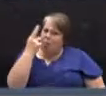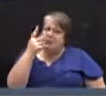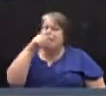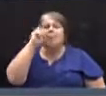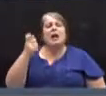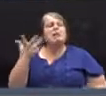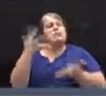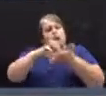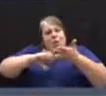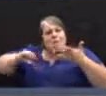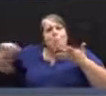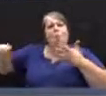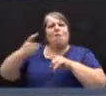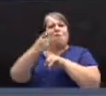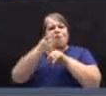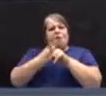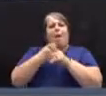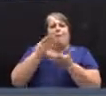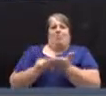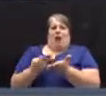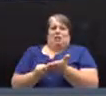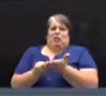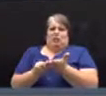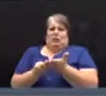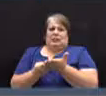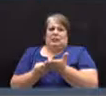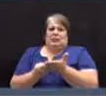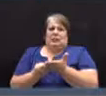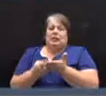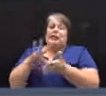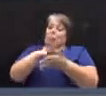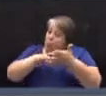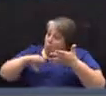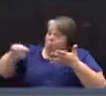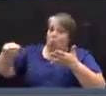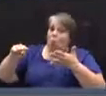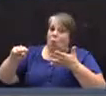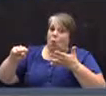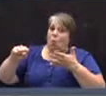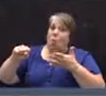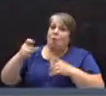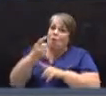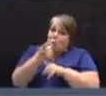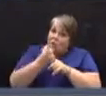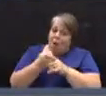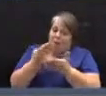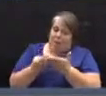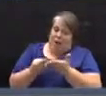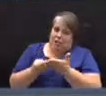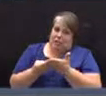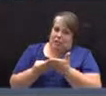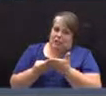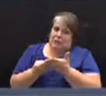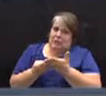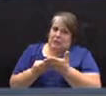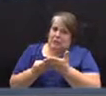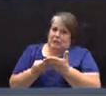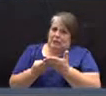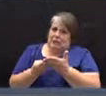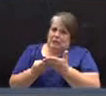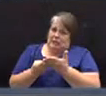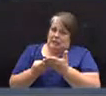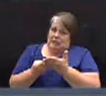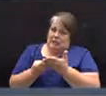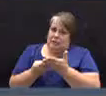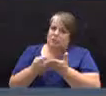has been removed from the budget. And it has been removed from the budget so that